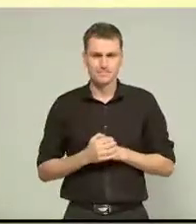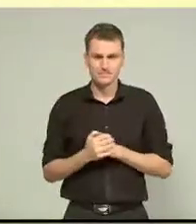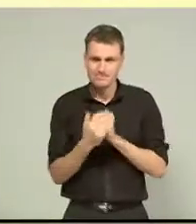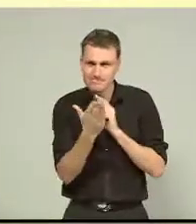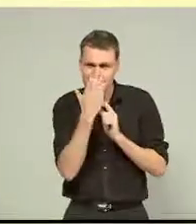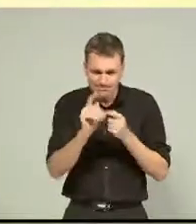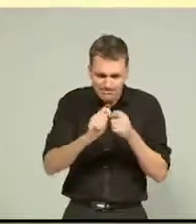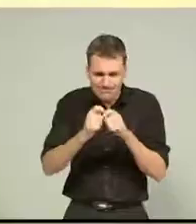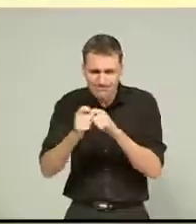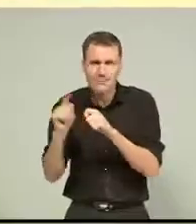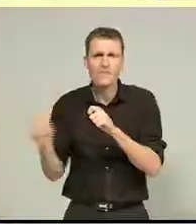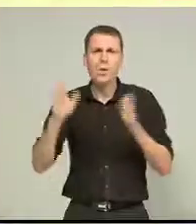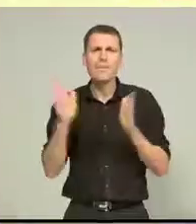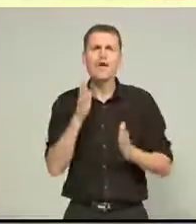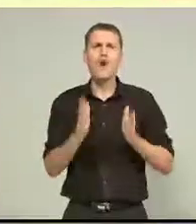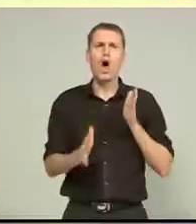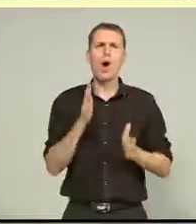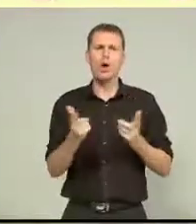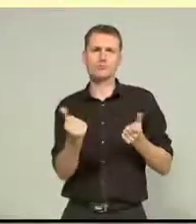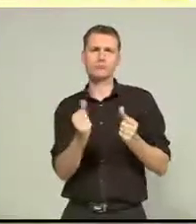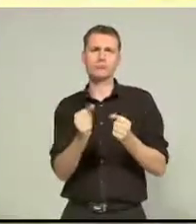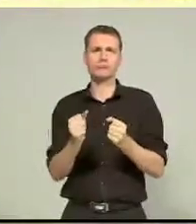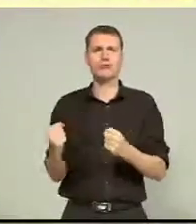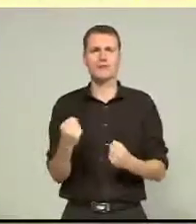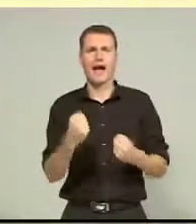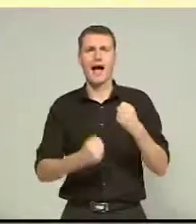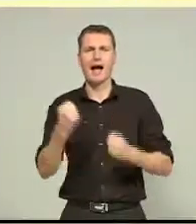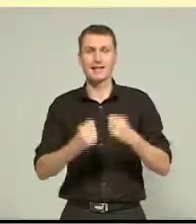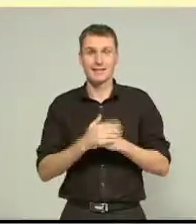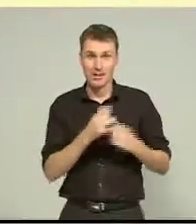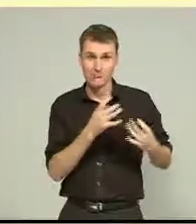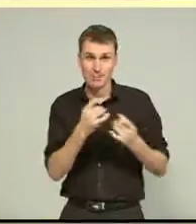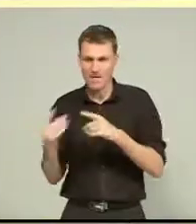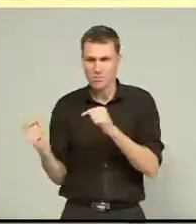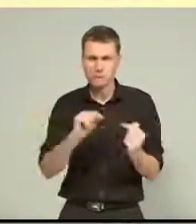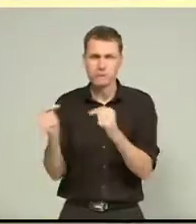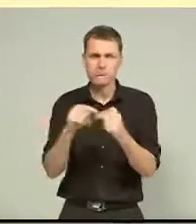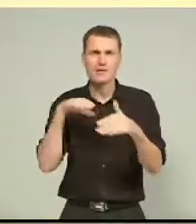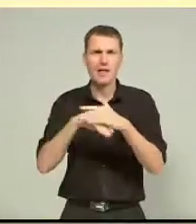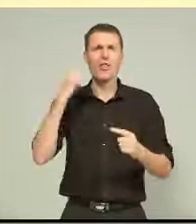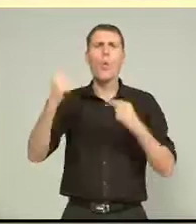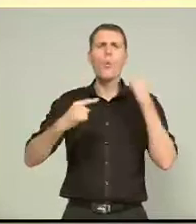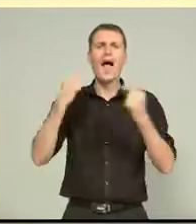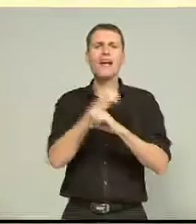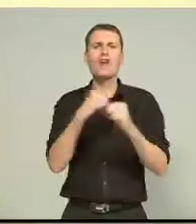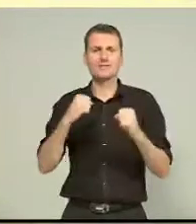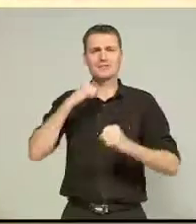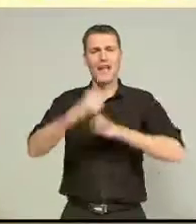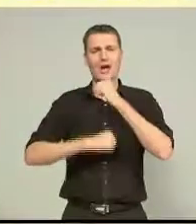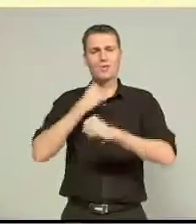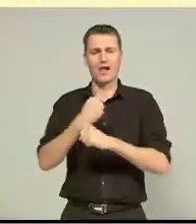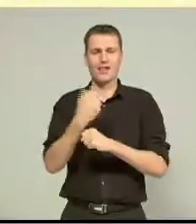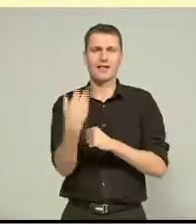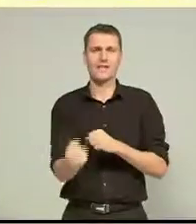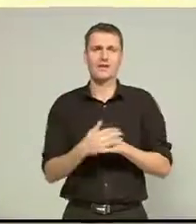these mini-robot control cars as the students prepare for the battlefield at the annual holding of the Wacky Races. Oh, the